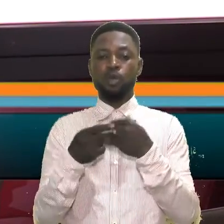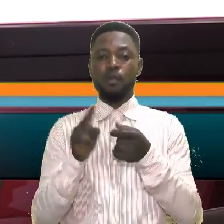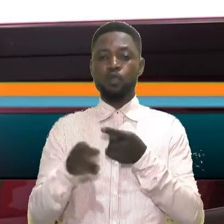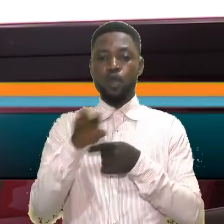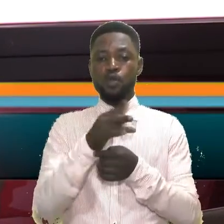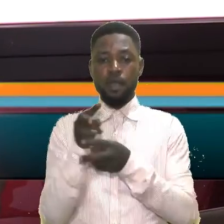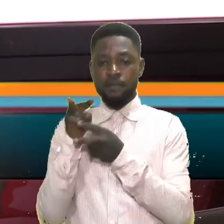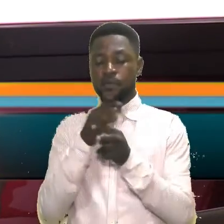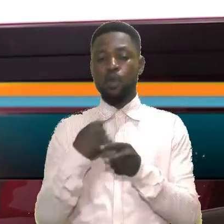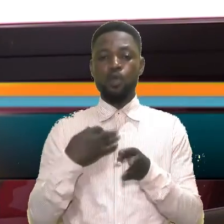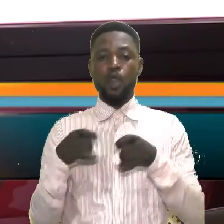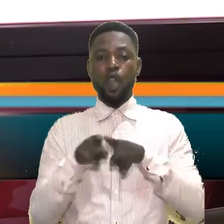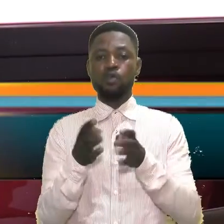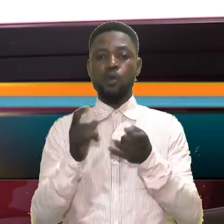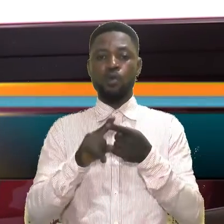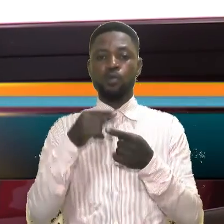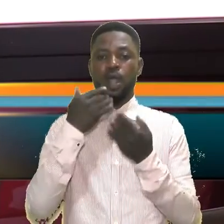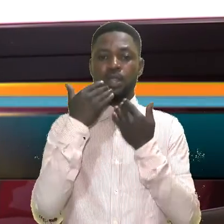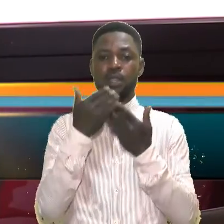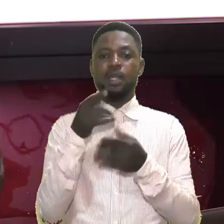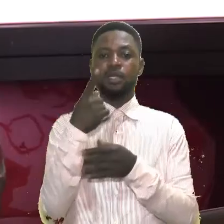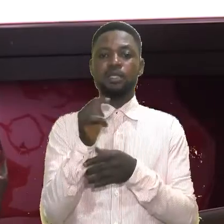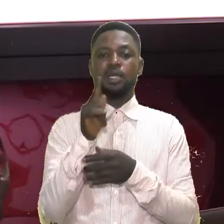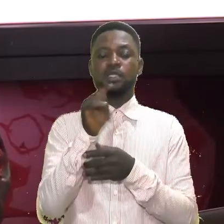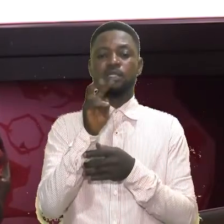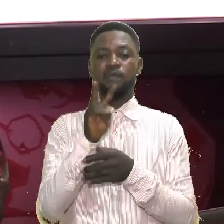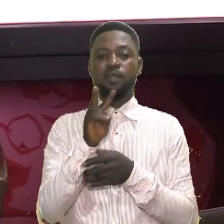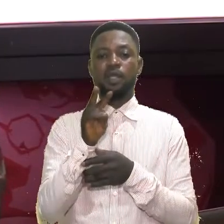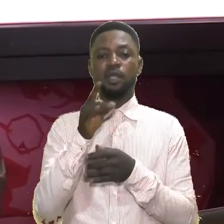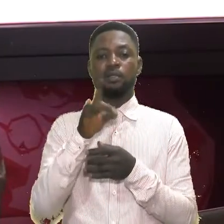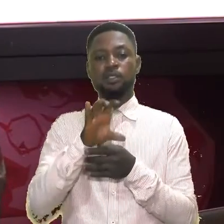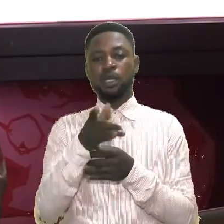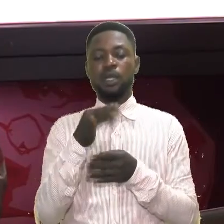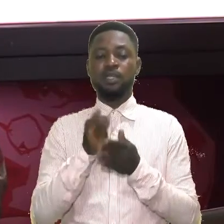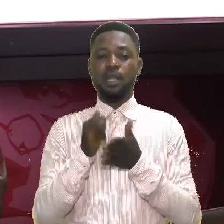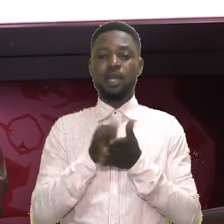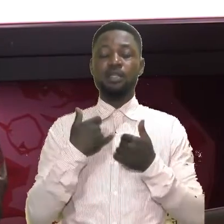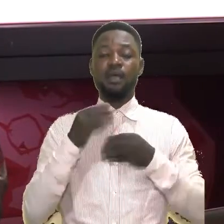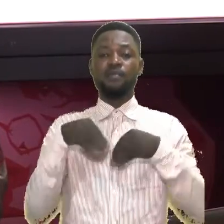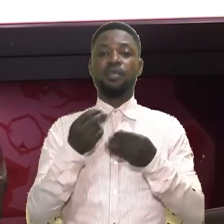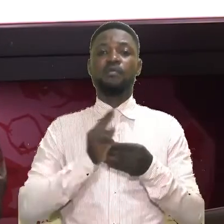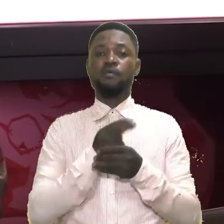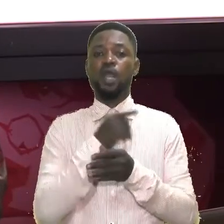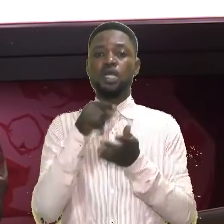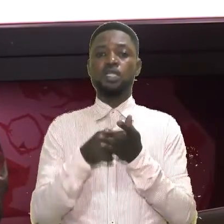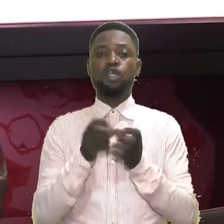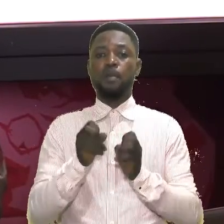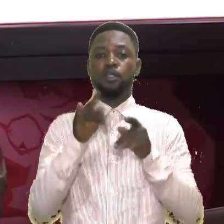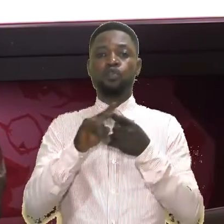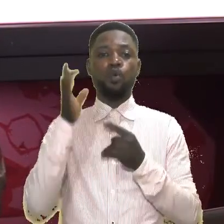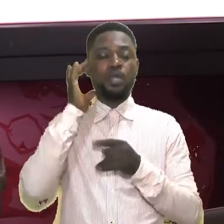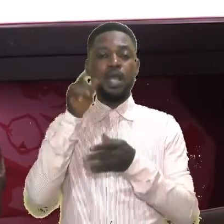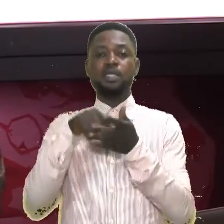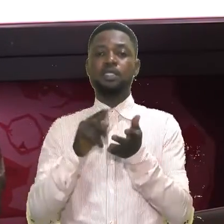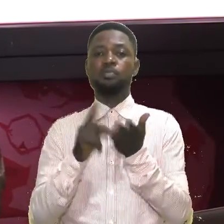this program to your view. We also want to thank the TV channels that has given us the opportunity to hear these programs